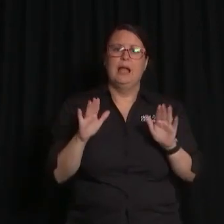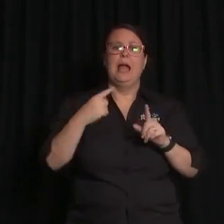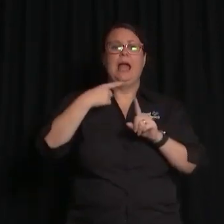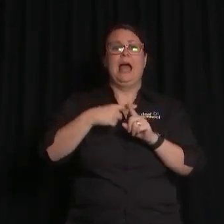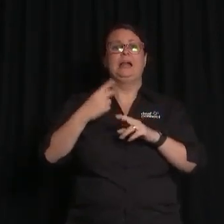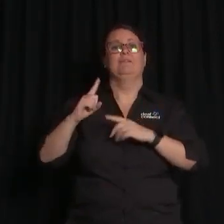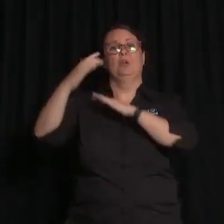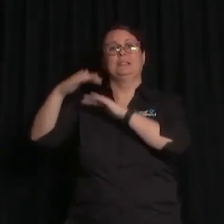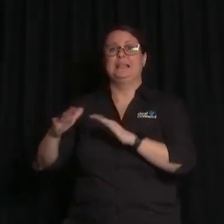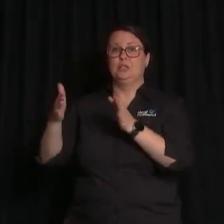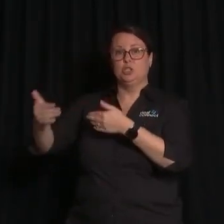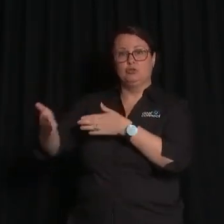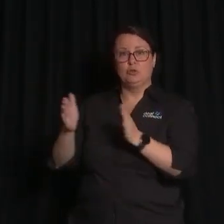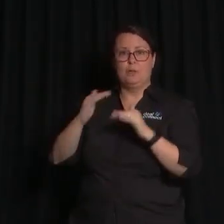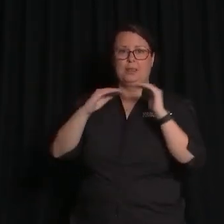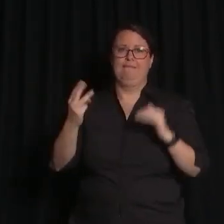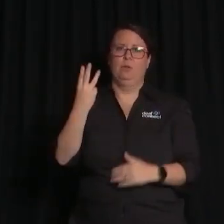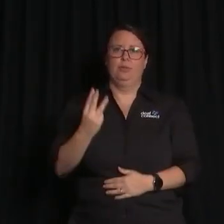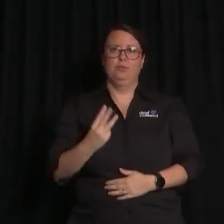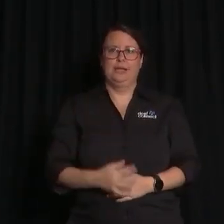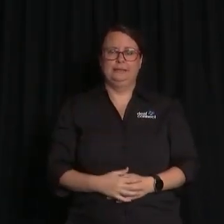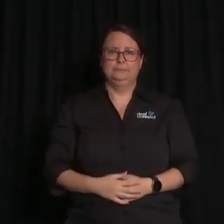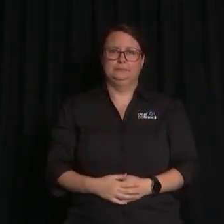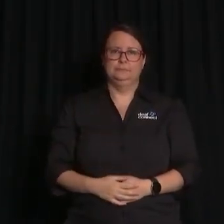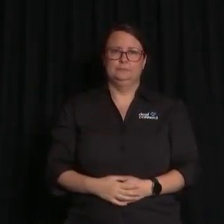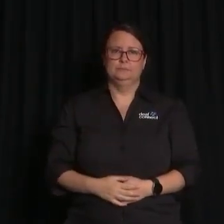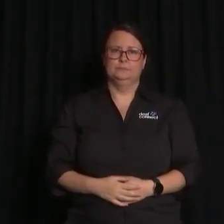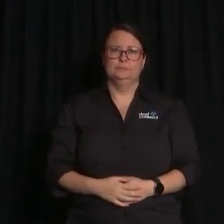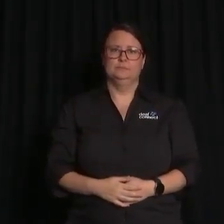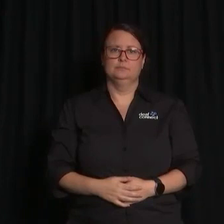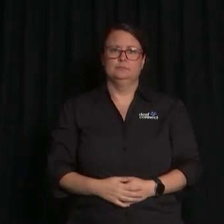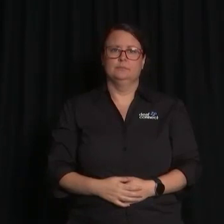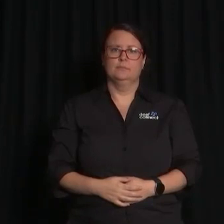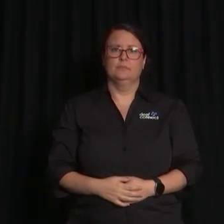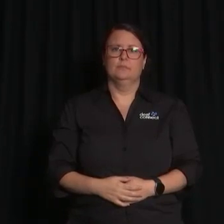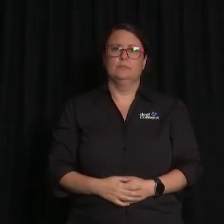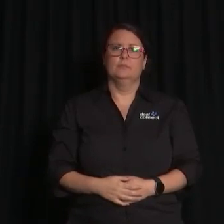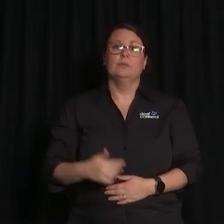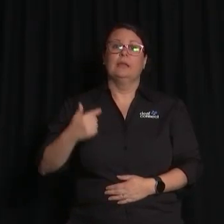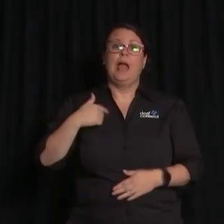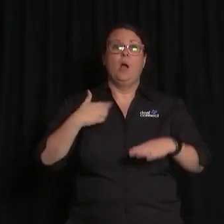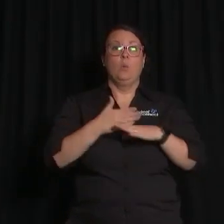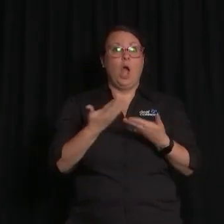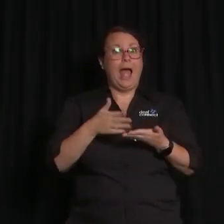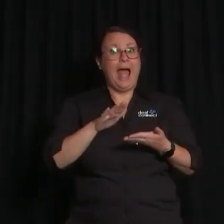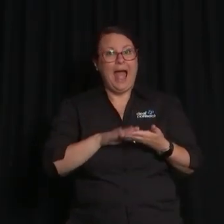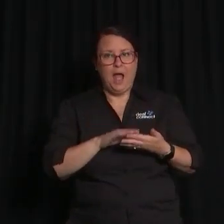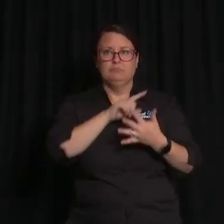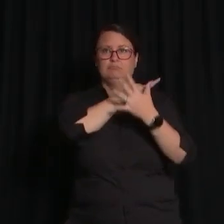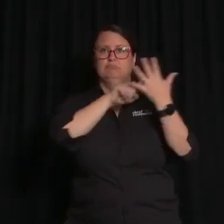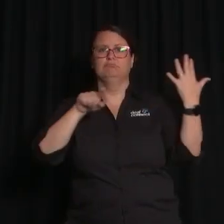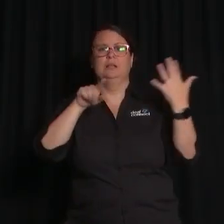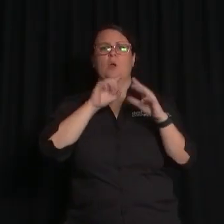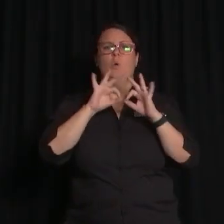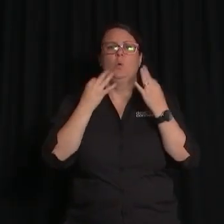This conference is only possible because of the work and support of a number of key organisations. We'd especially